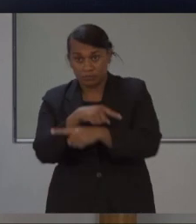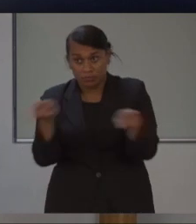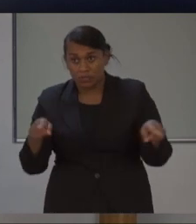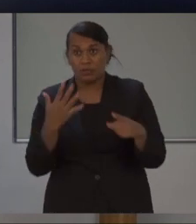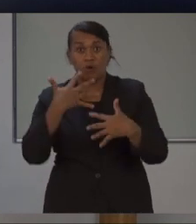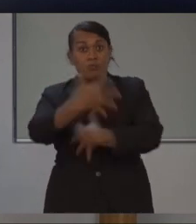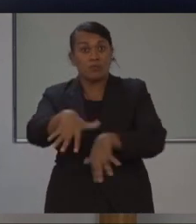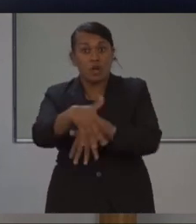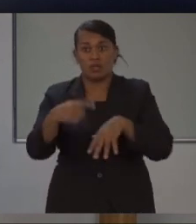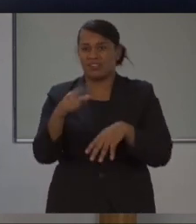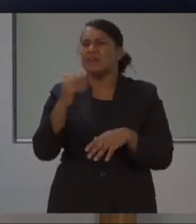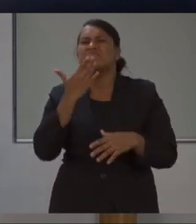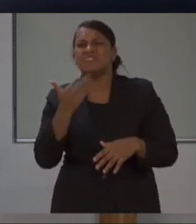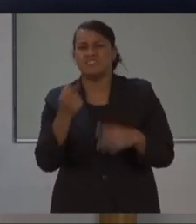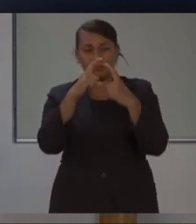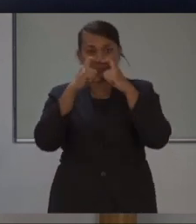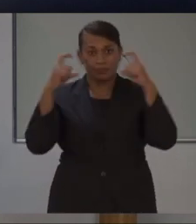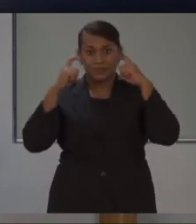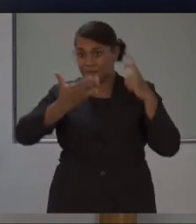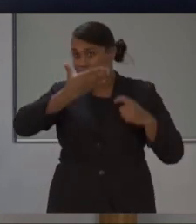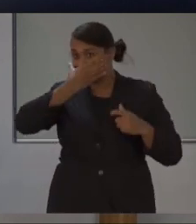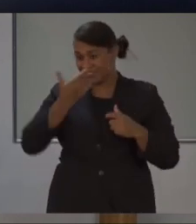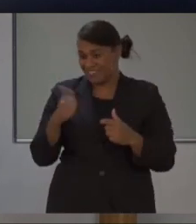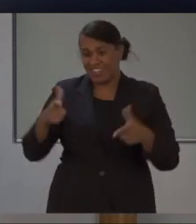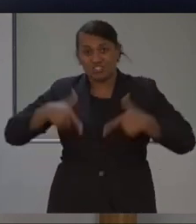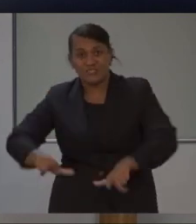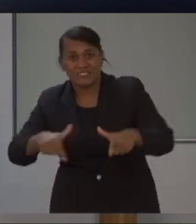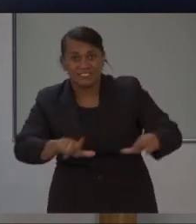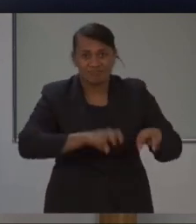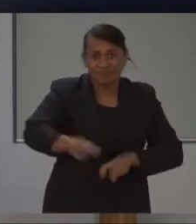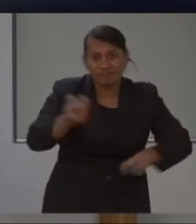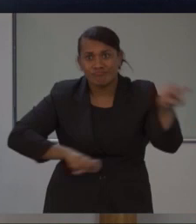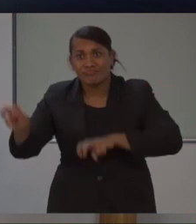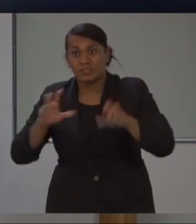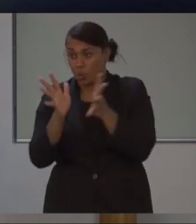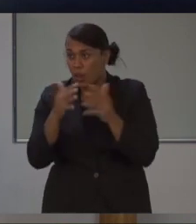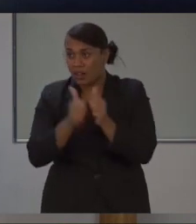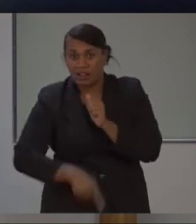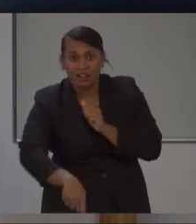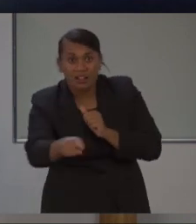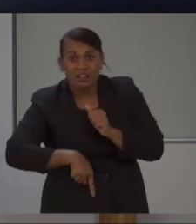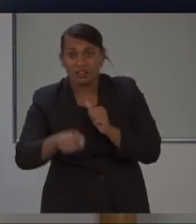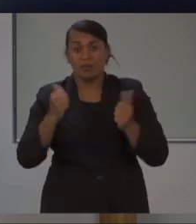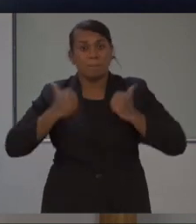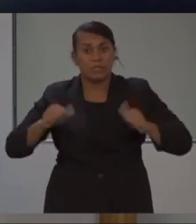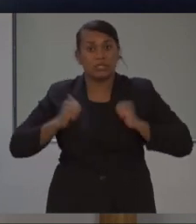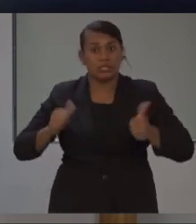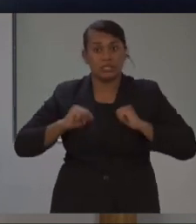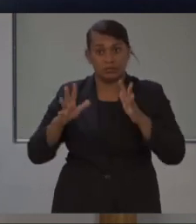to wear masks while traveling. Through the weekend, all of our advice remains in effect.